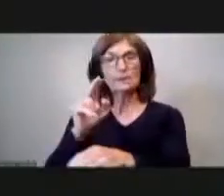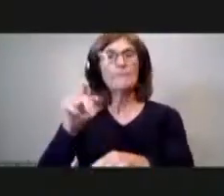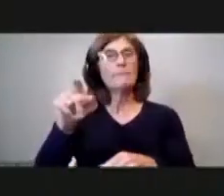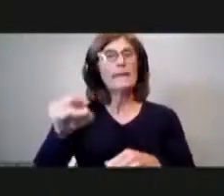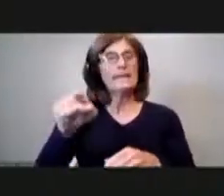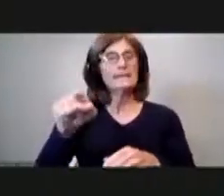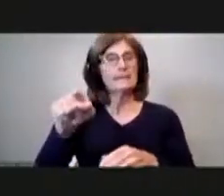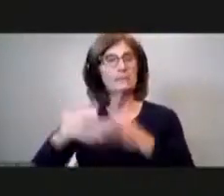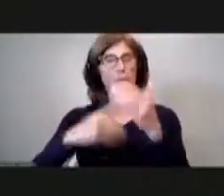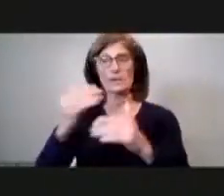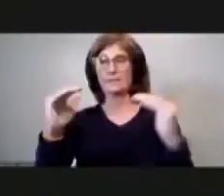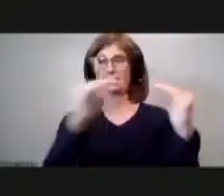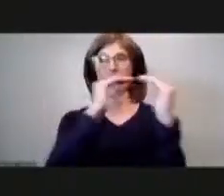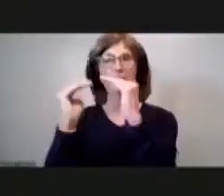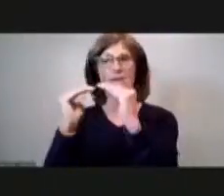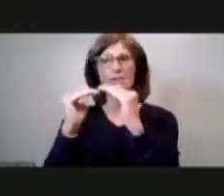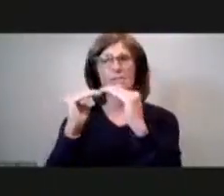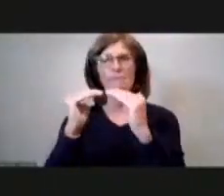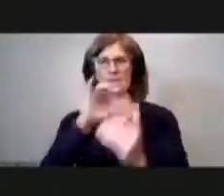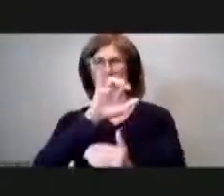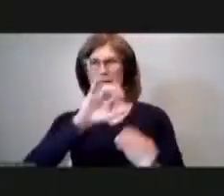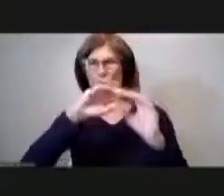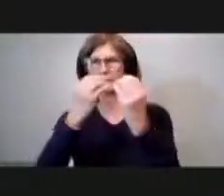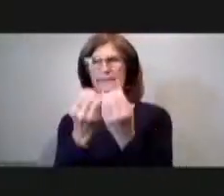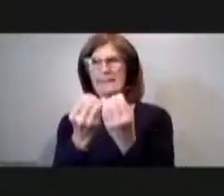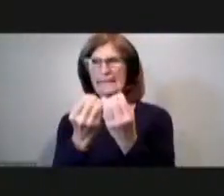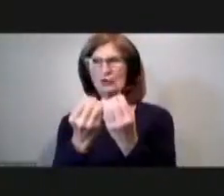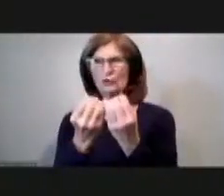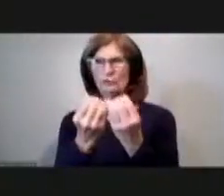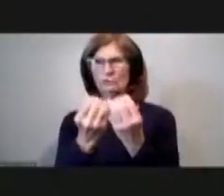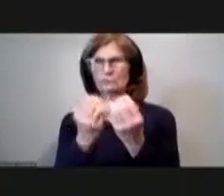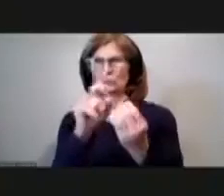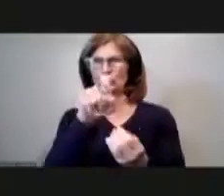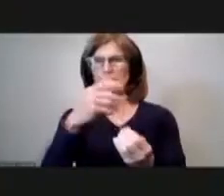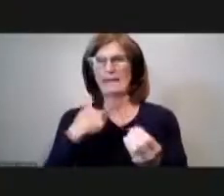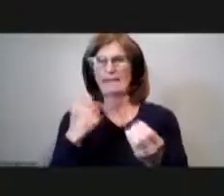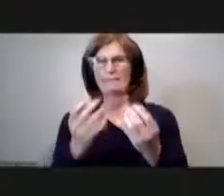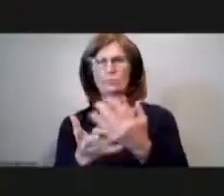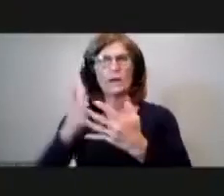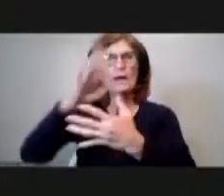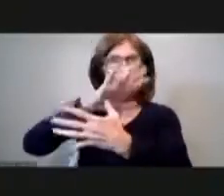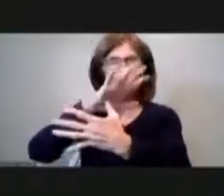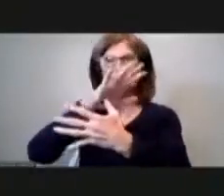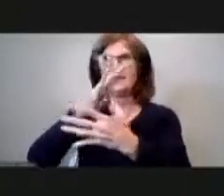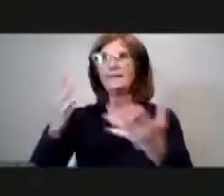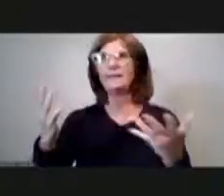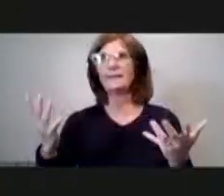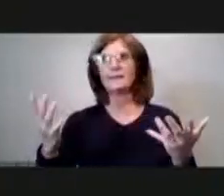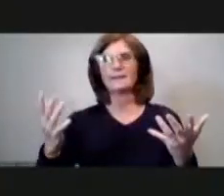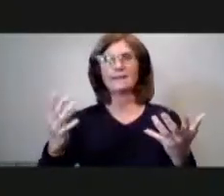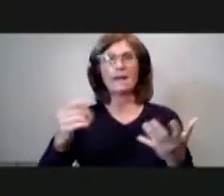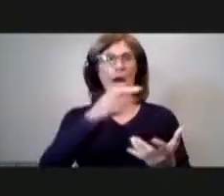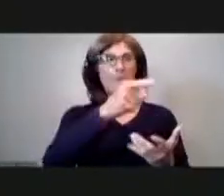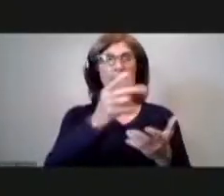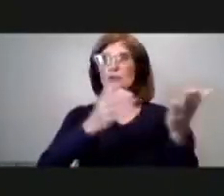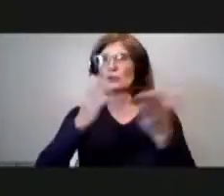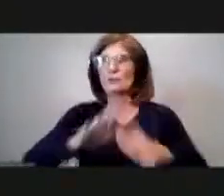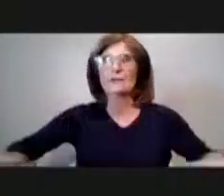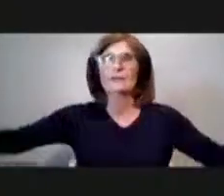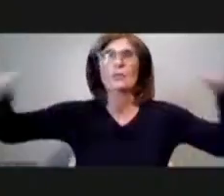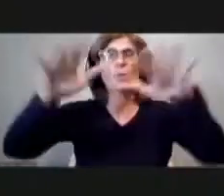mean if that organization is equitable as well i mean that should say something too like if they're you know serving the whole neighborhood